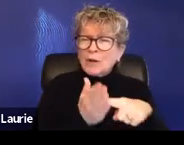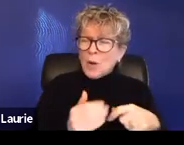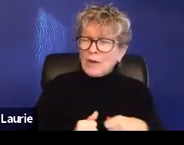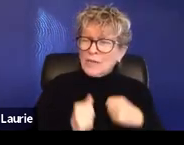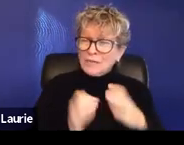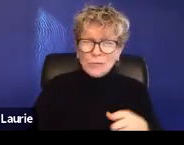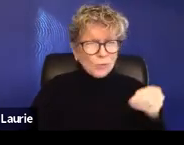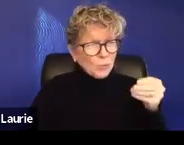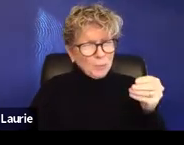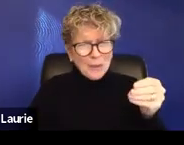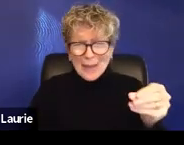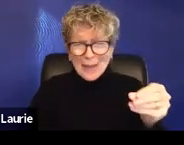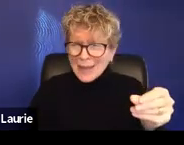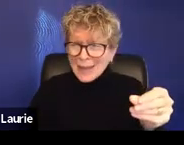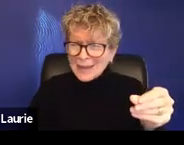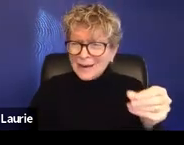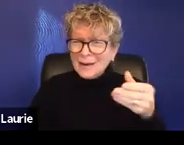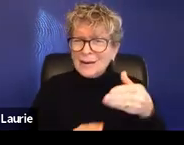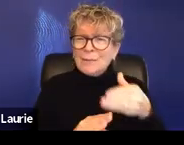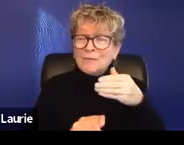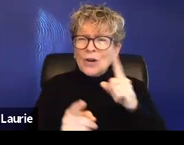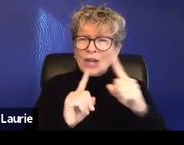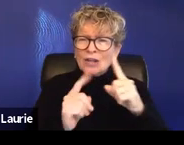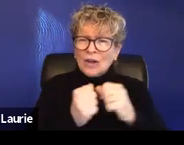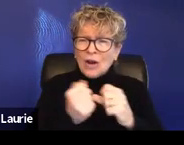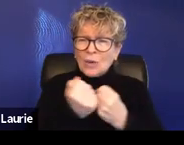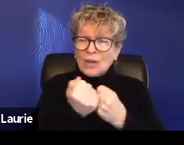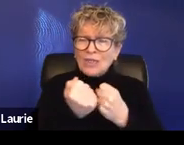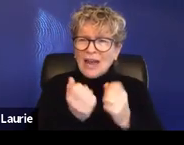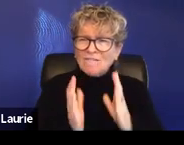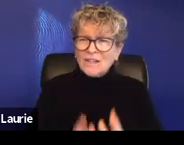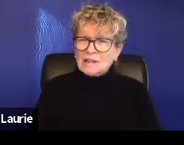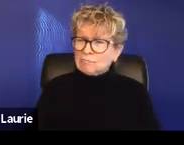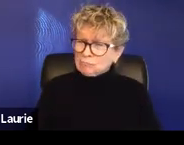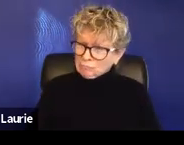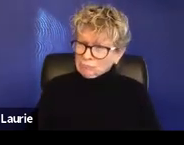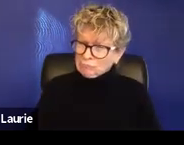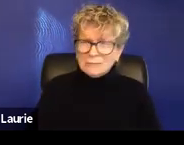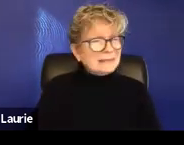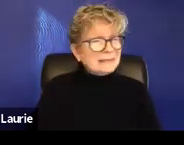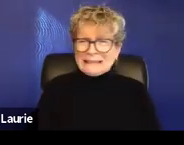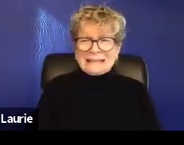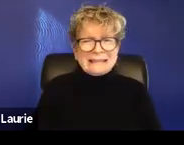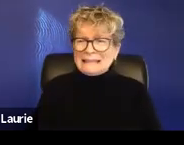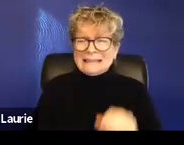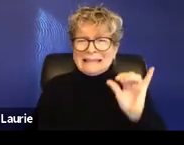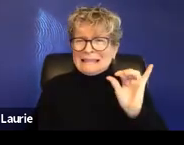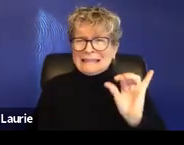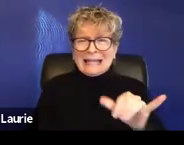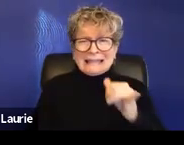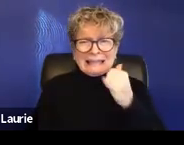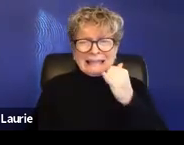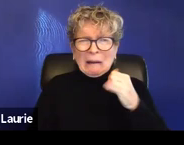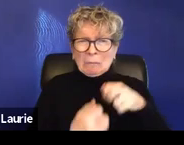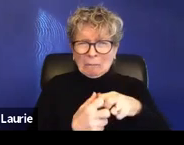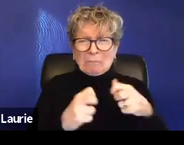pay, um, before they could speak to an advocate. Um, that, that is a problem. Um, and that is something